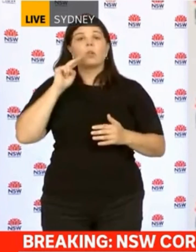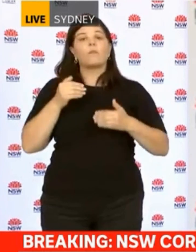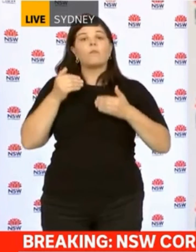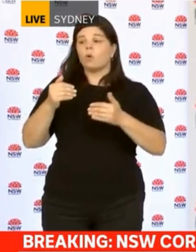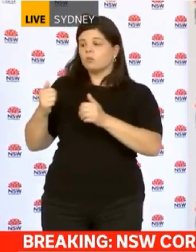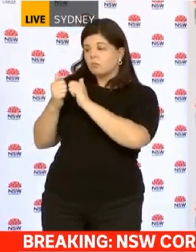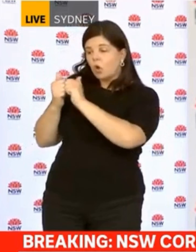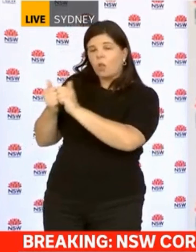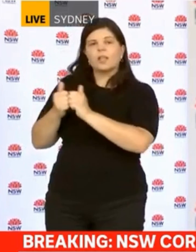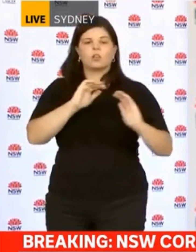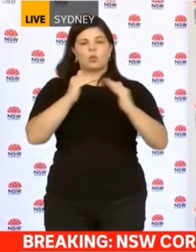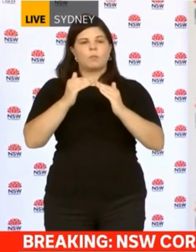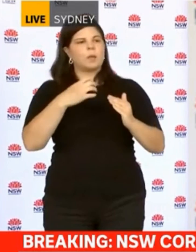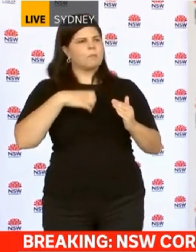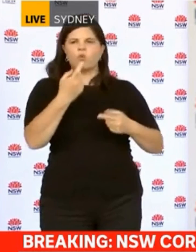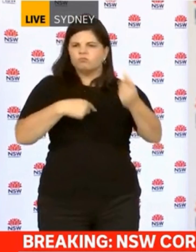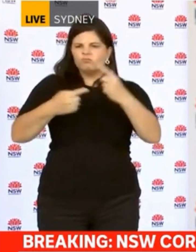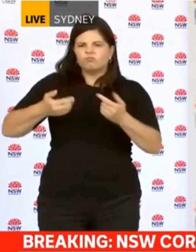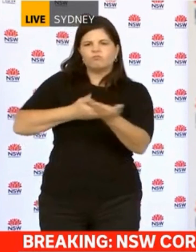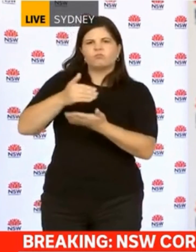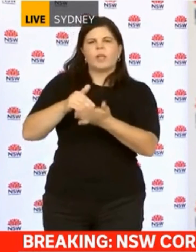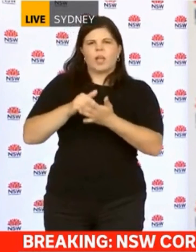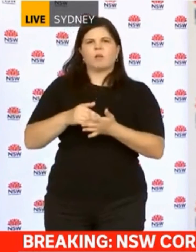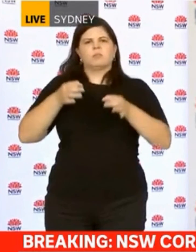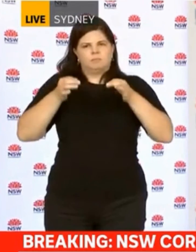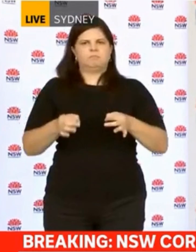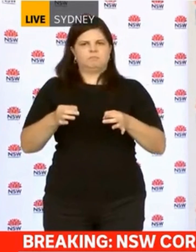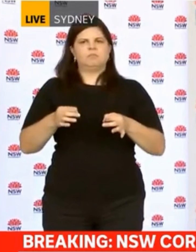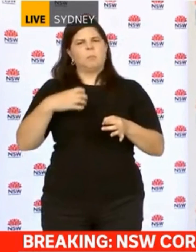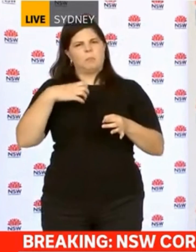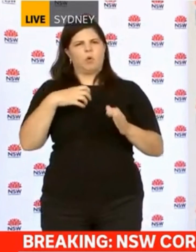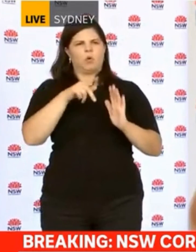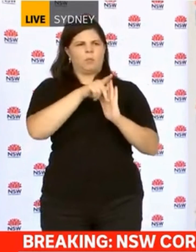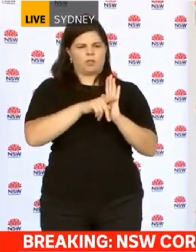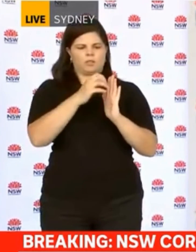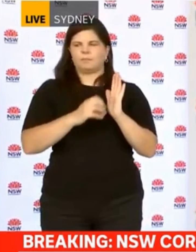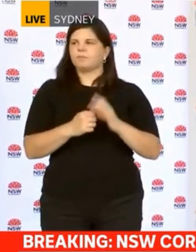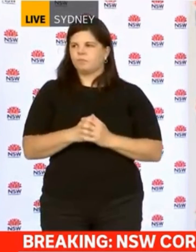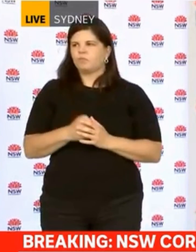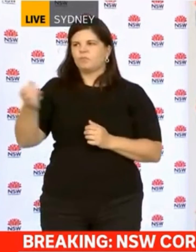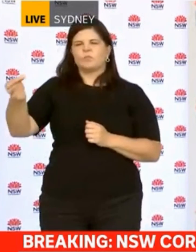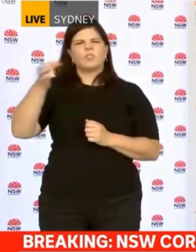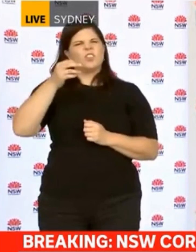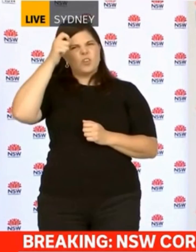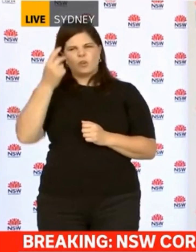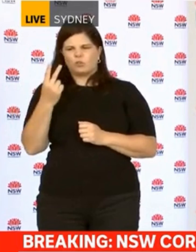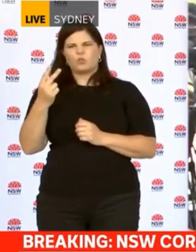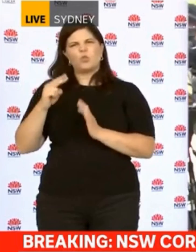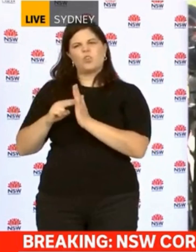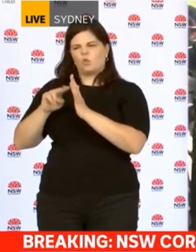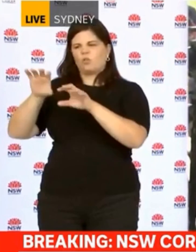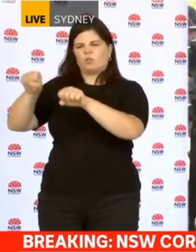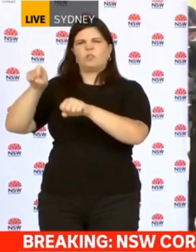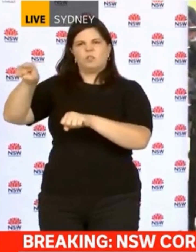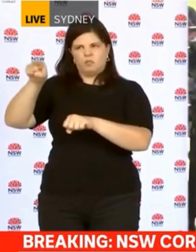community to have stronger public policy in that area. I mean, there's two cases of COVID in northern metres today. Have we given up the